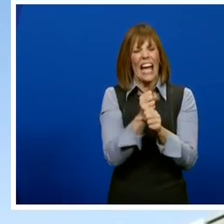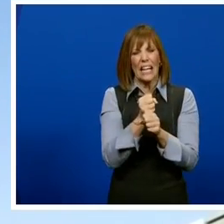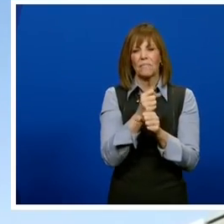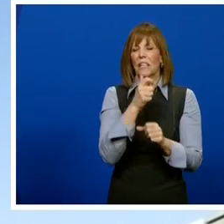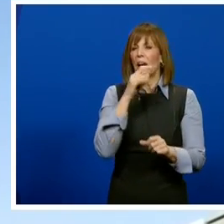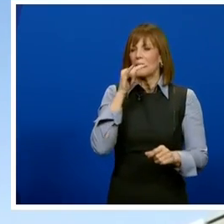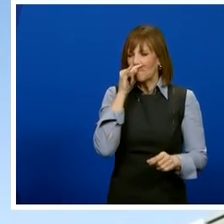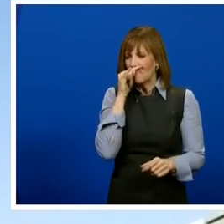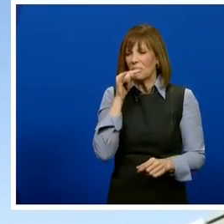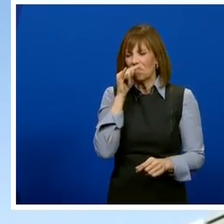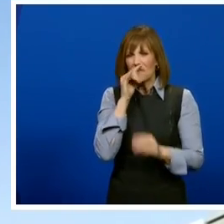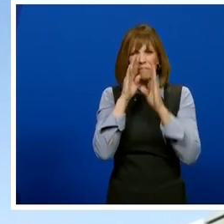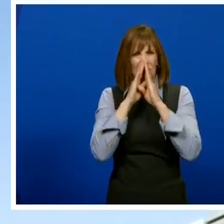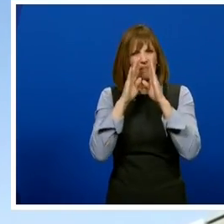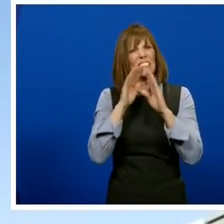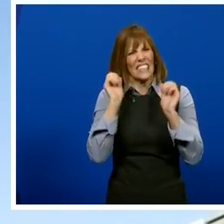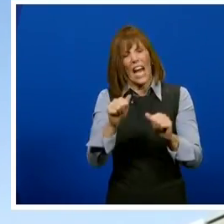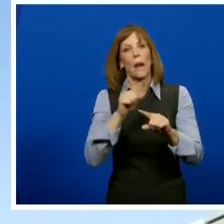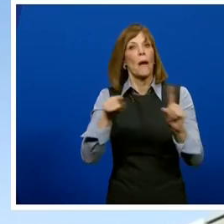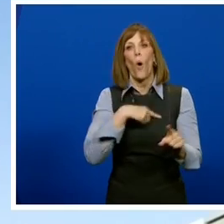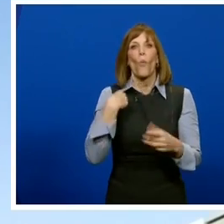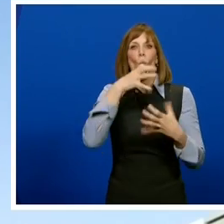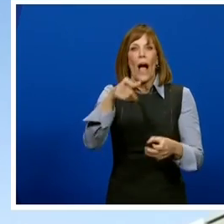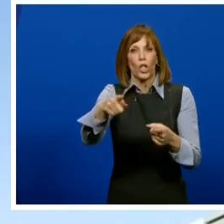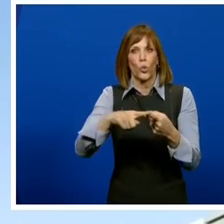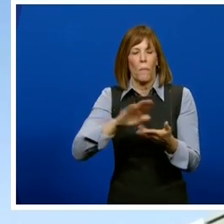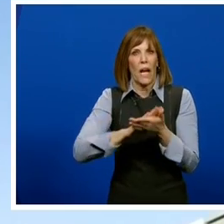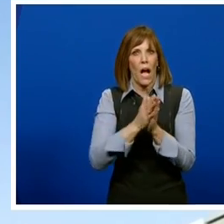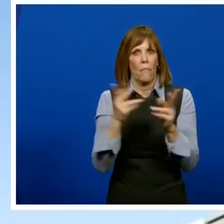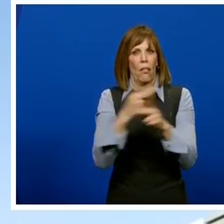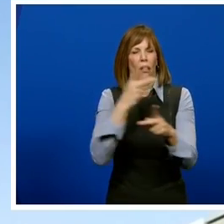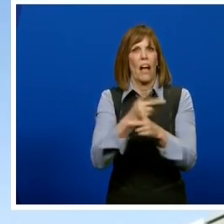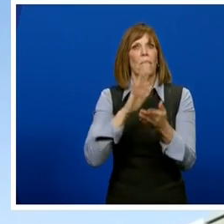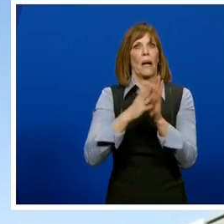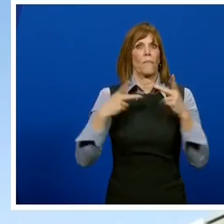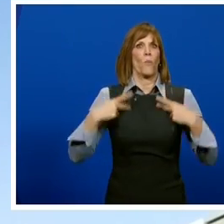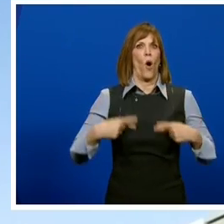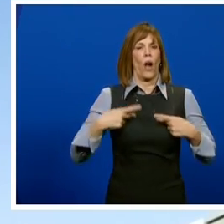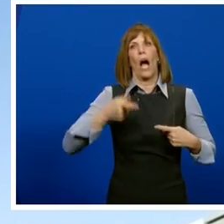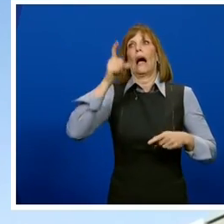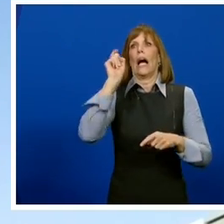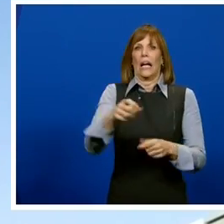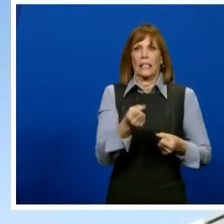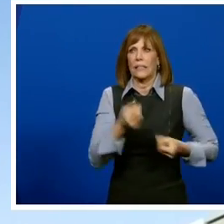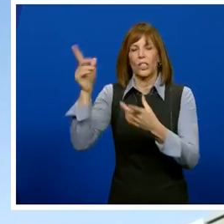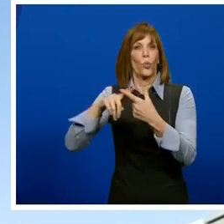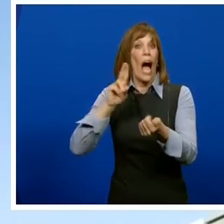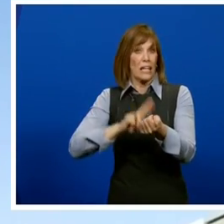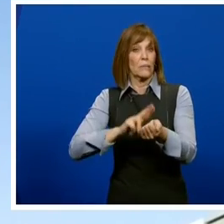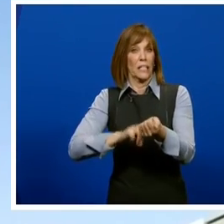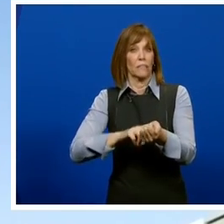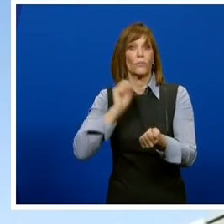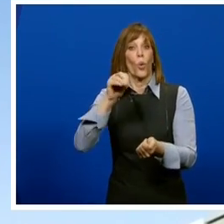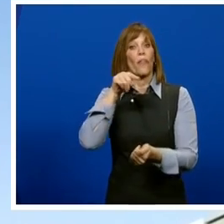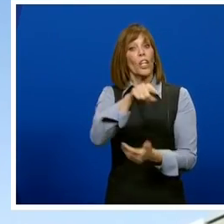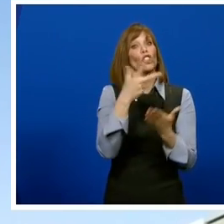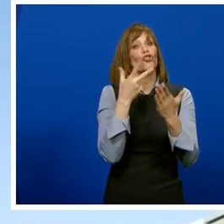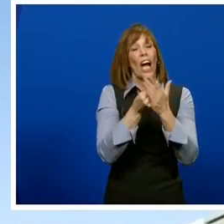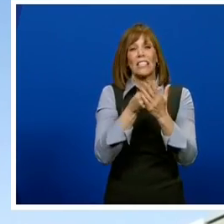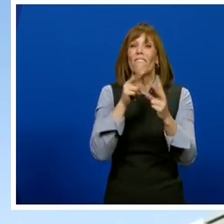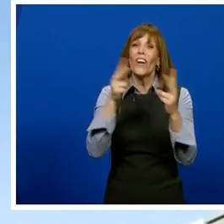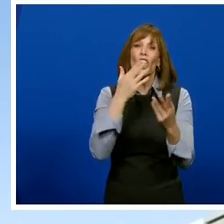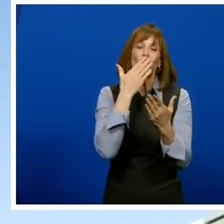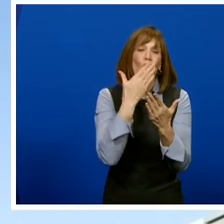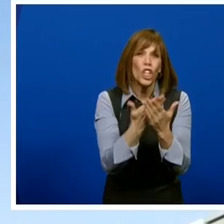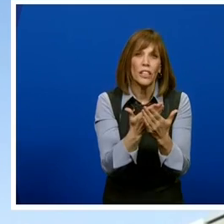That's okay. But we don't want them to get pneumonia. We don't want them to end up in the hospital. These are great vaccines. The other